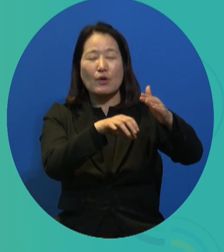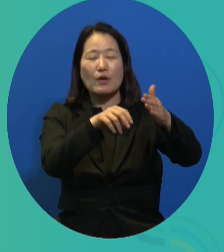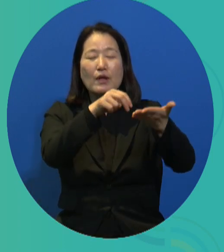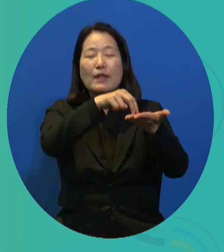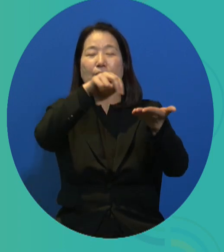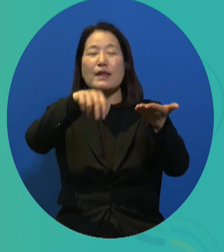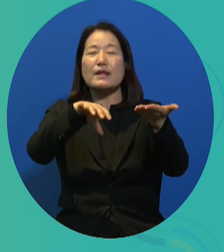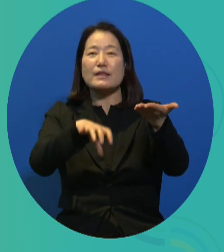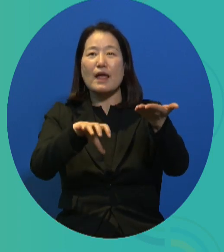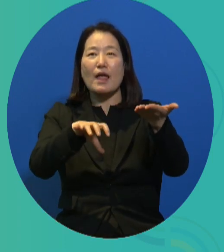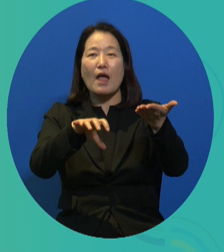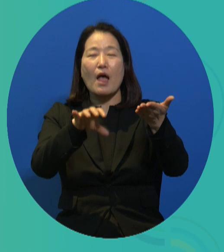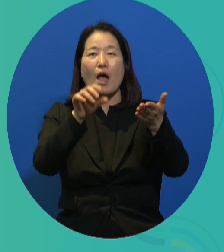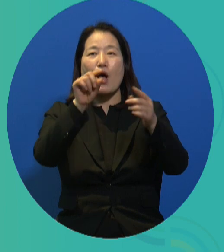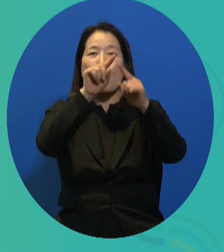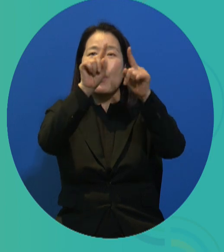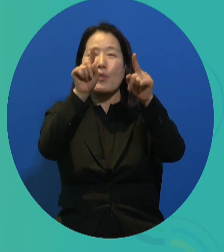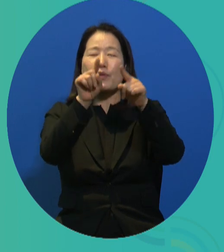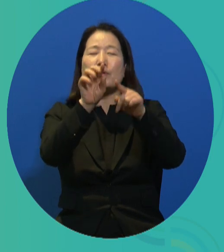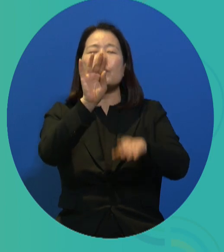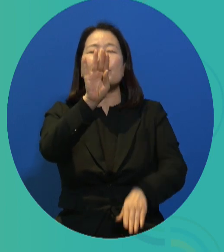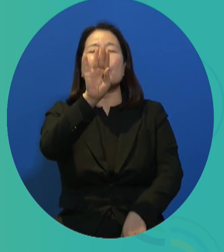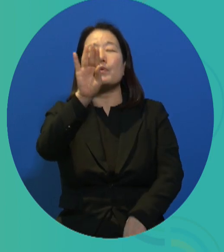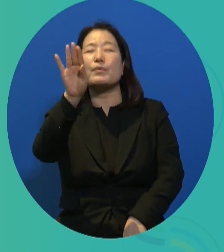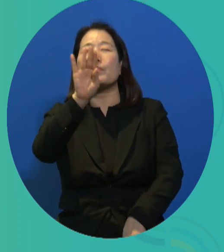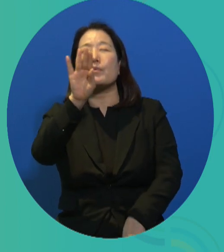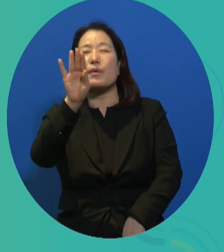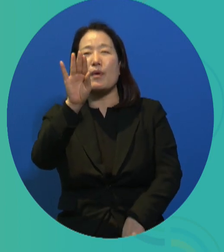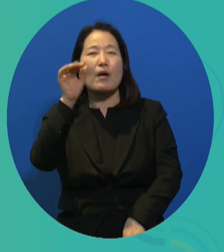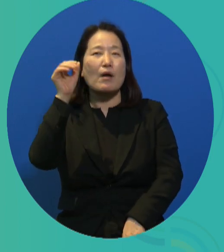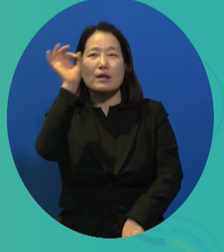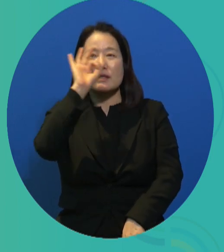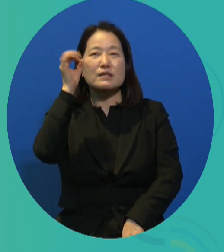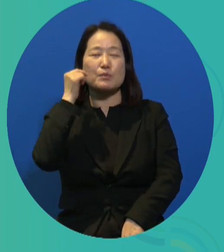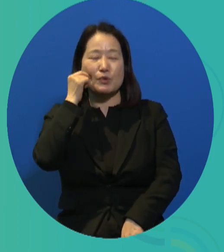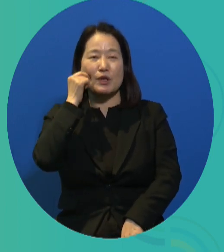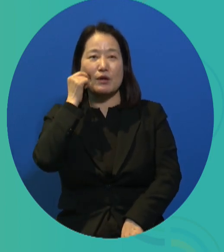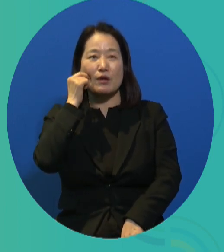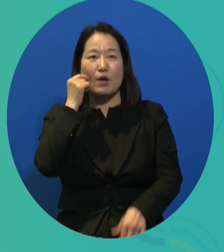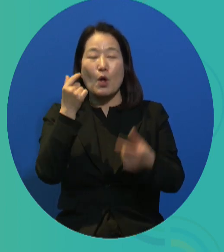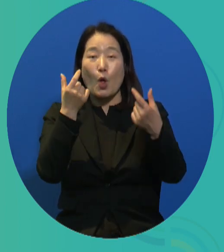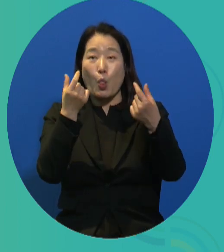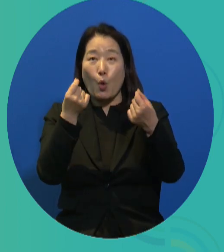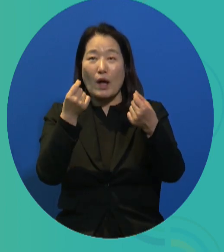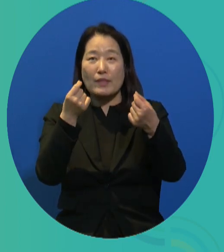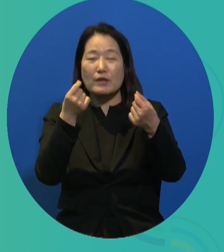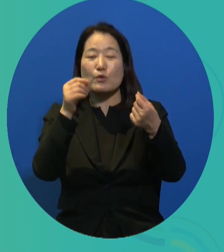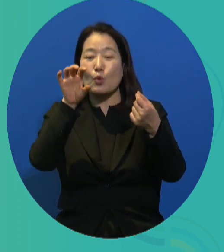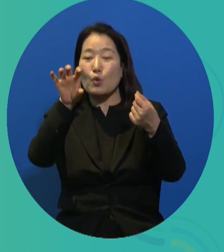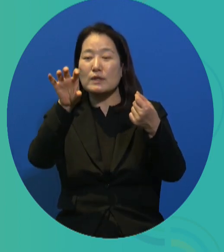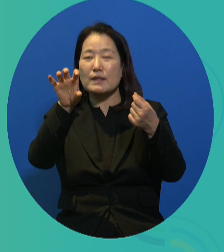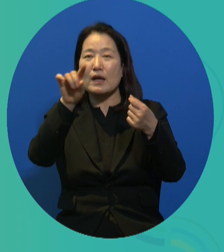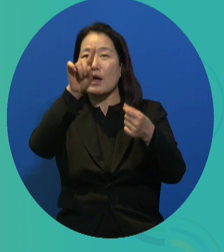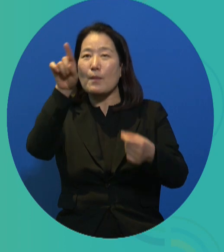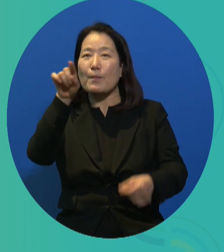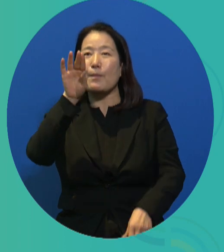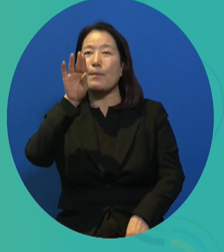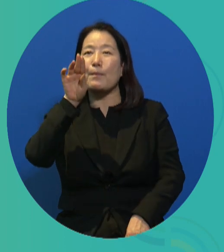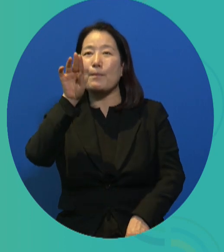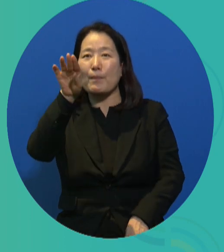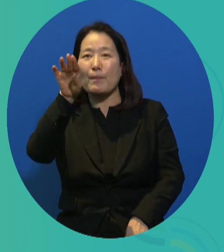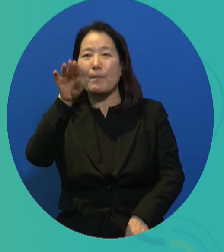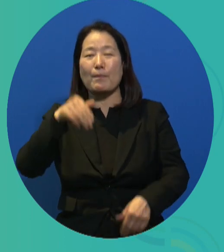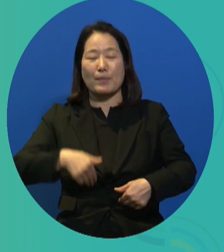to stop at the right stop. However, that is not currently the case. And also inside the